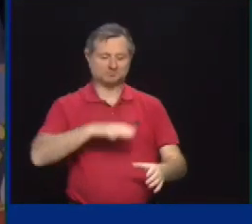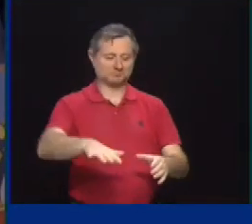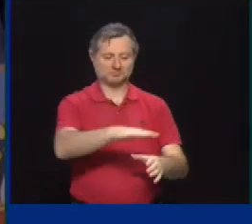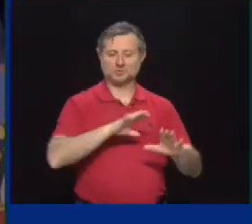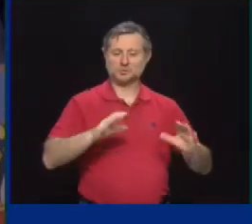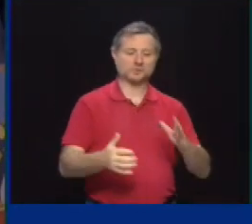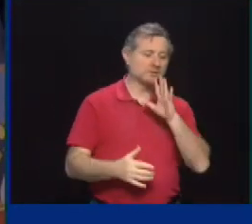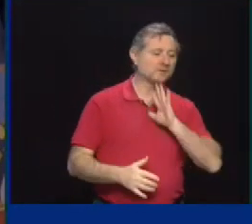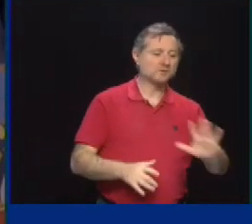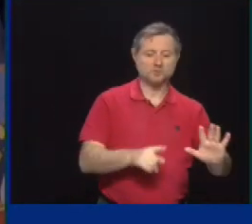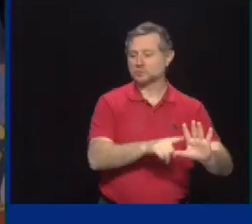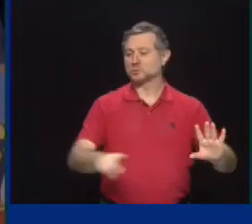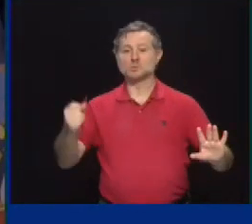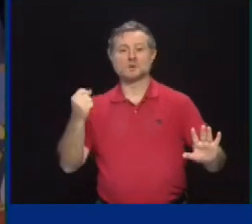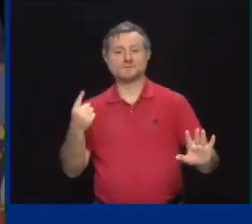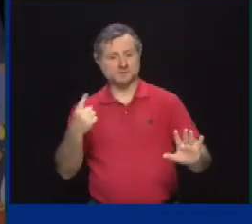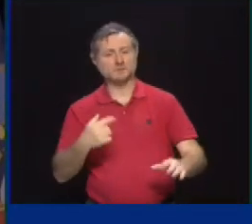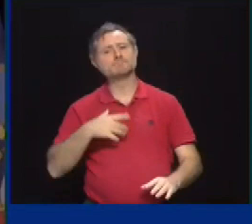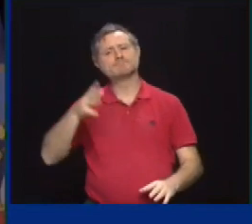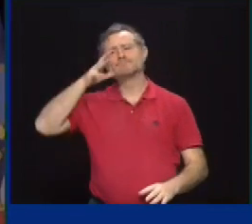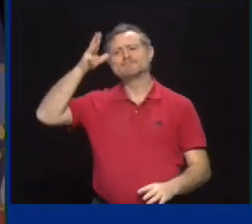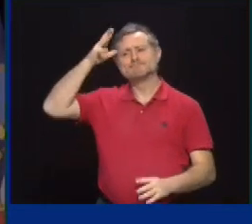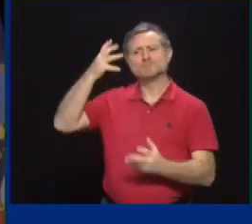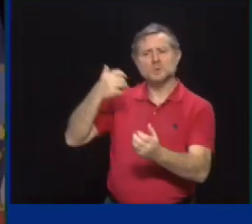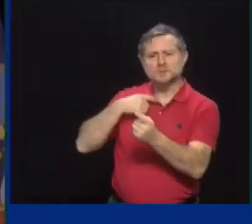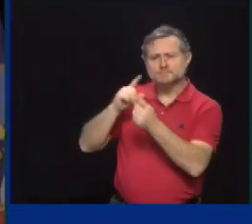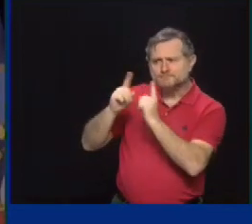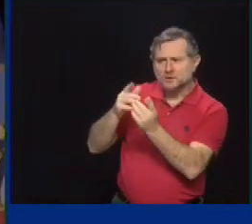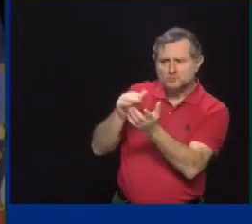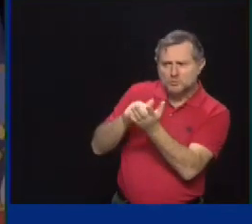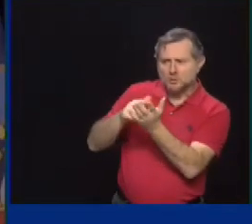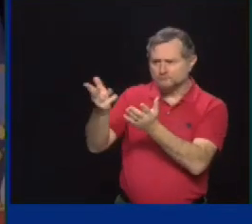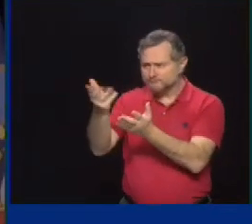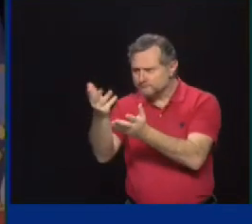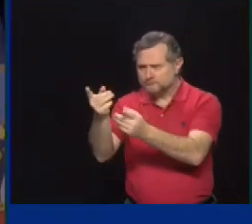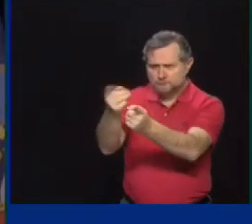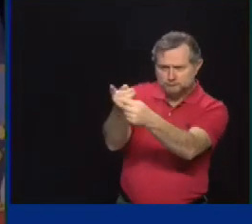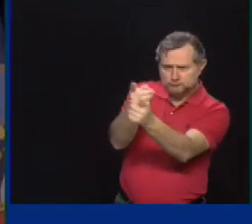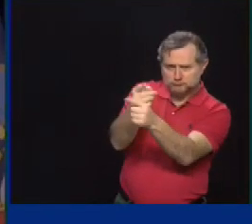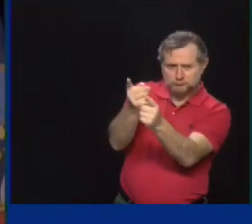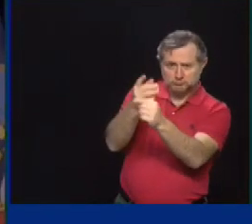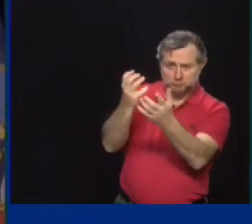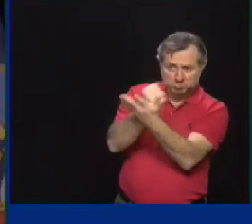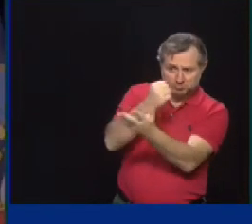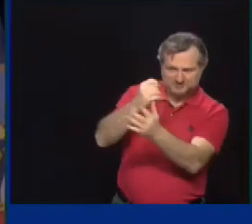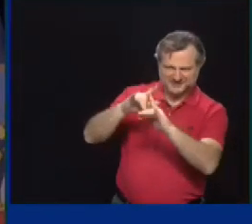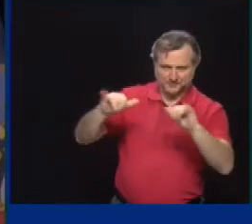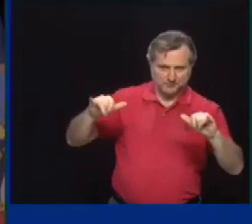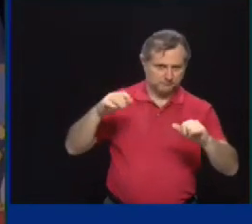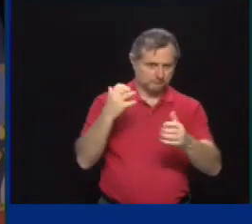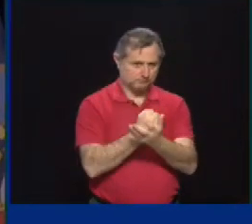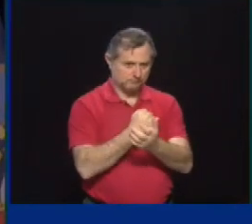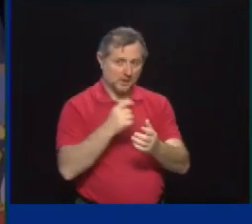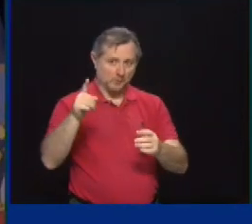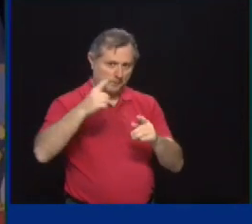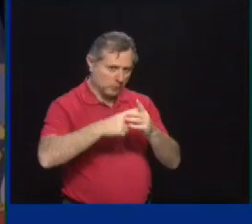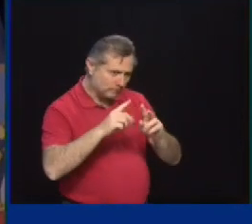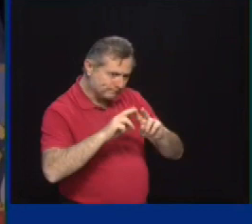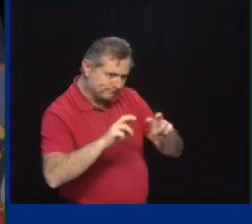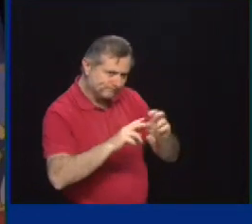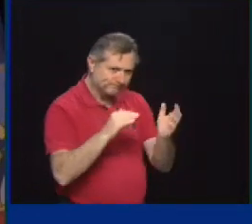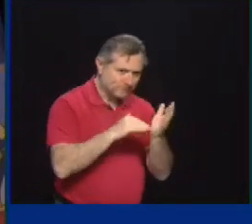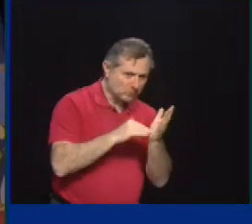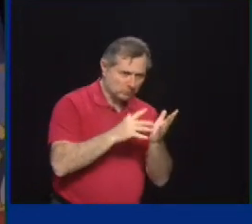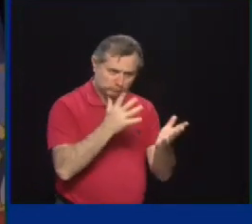pediatrician and get the kids vaccinated where they go for their other medical care. That means we need our pediatricians and other clinicians